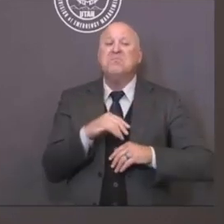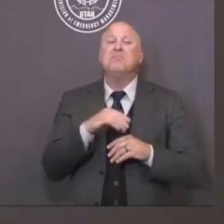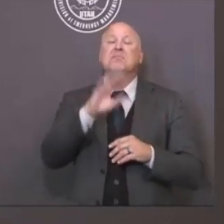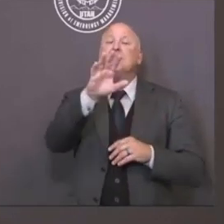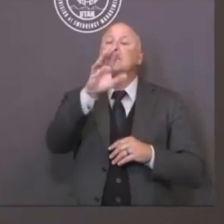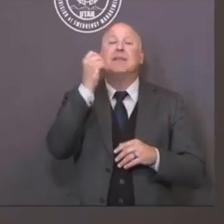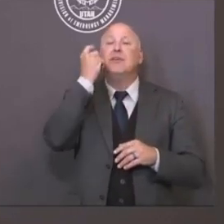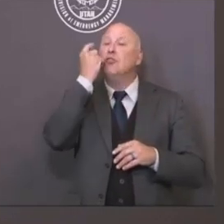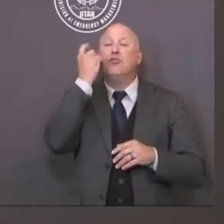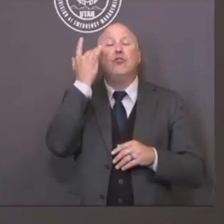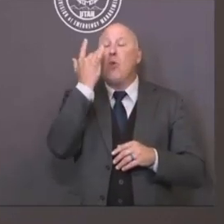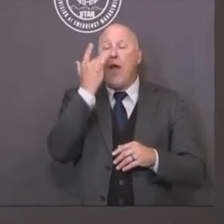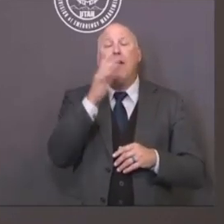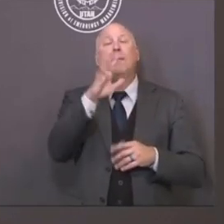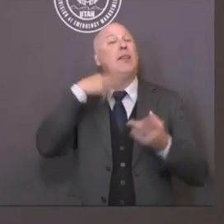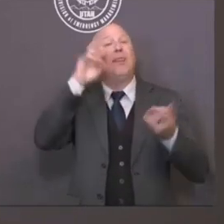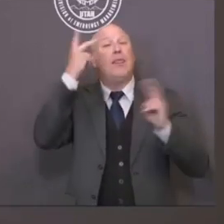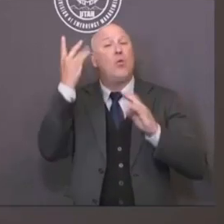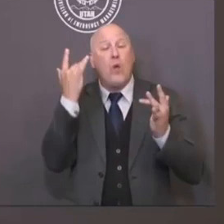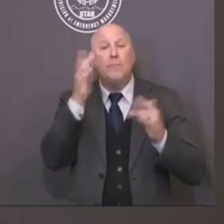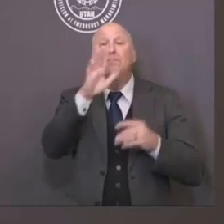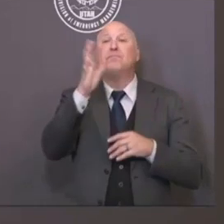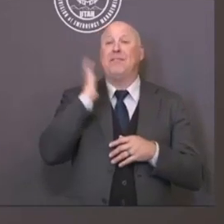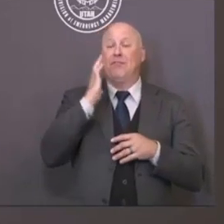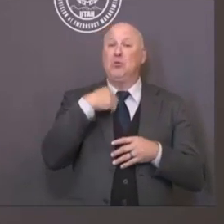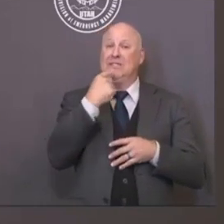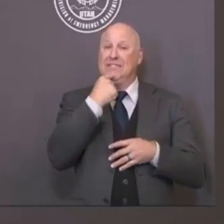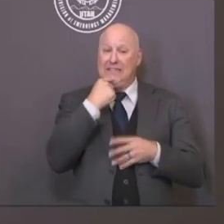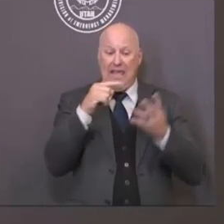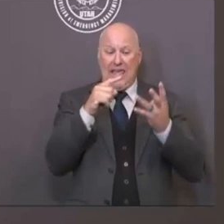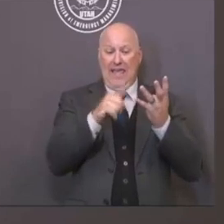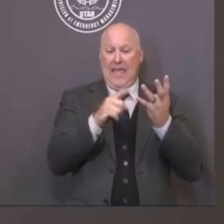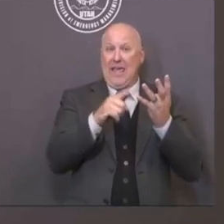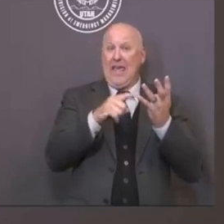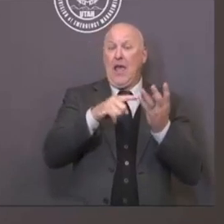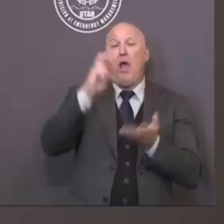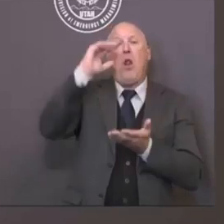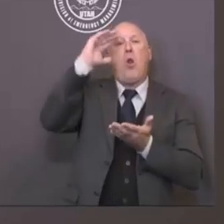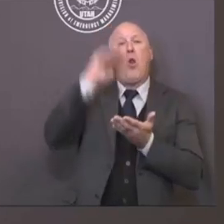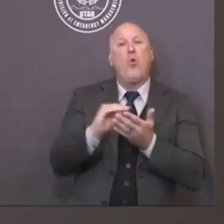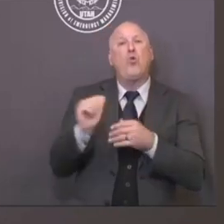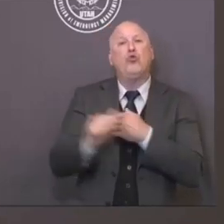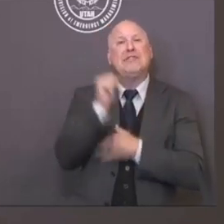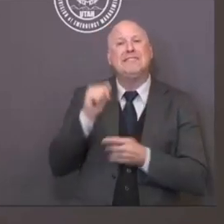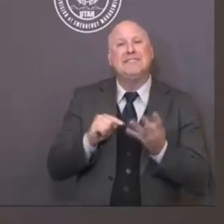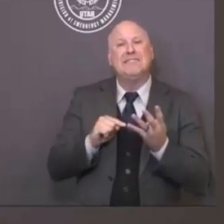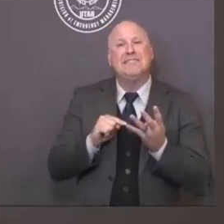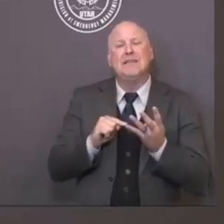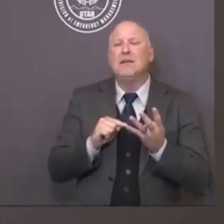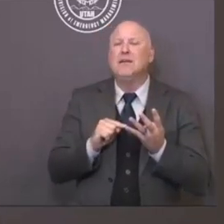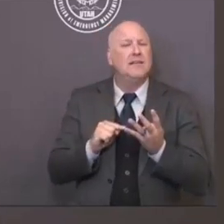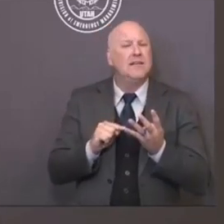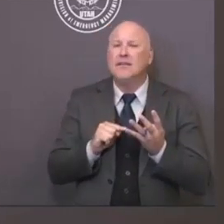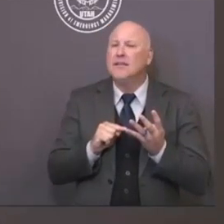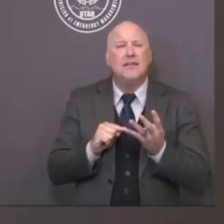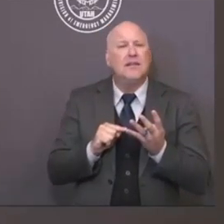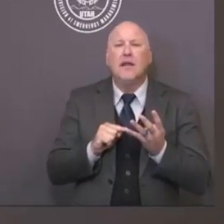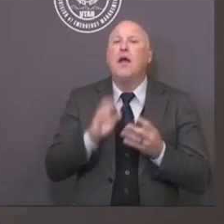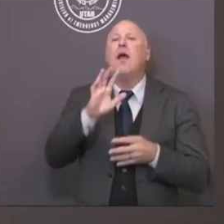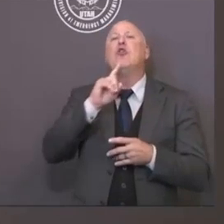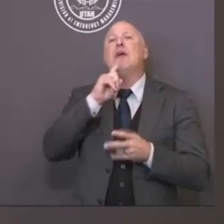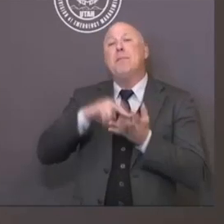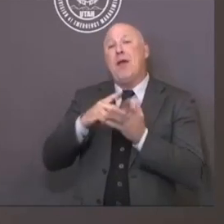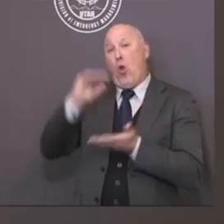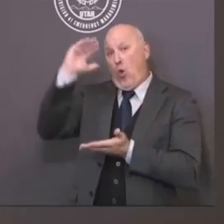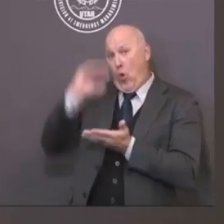months. And again, with summer attractions and family gatherings, the holiday seasons, we probably